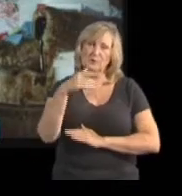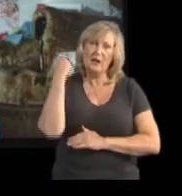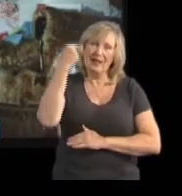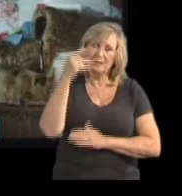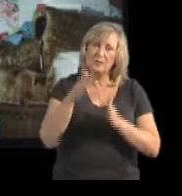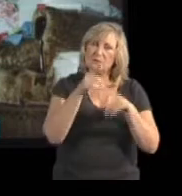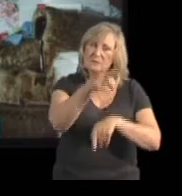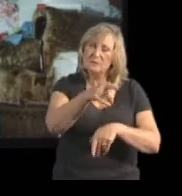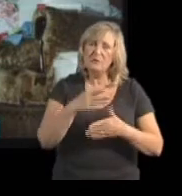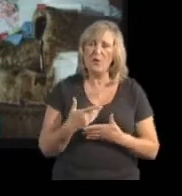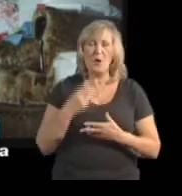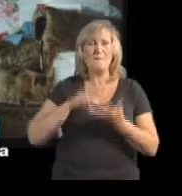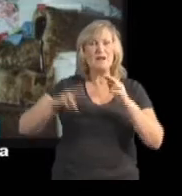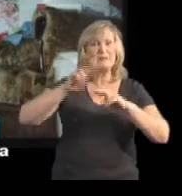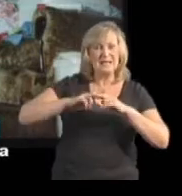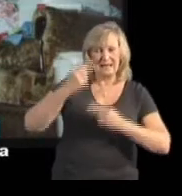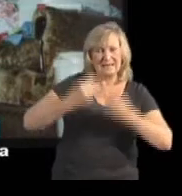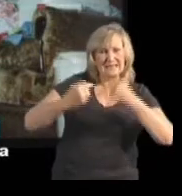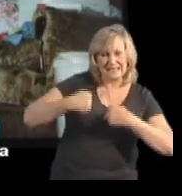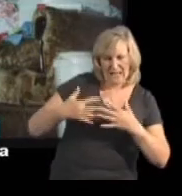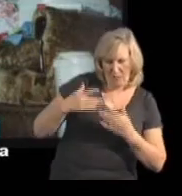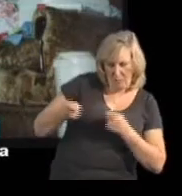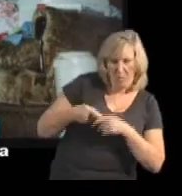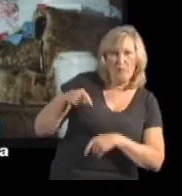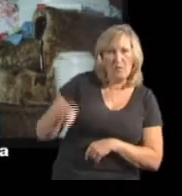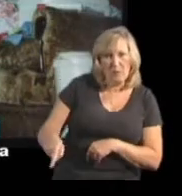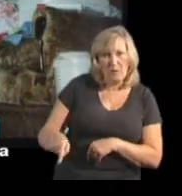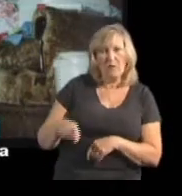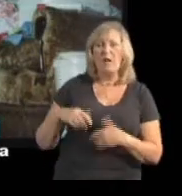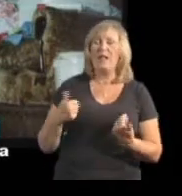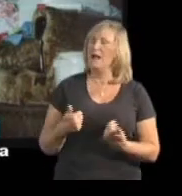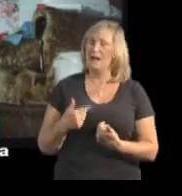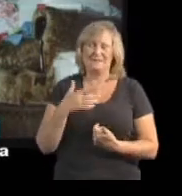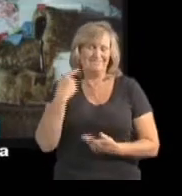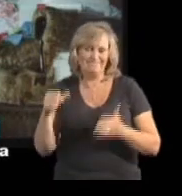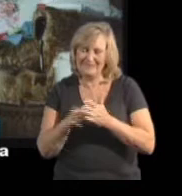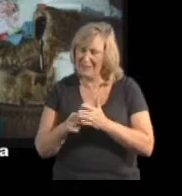assessment and I got discharged and struggled a lot until a couple of years ago.